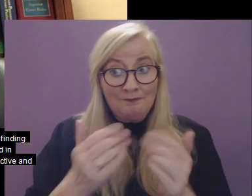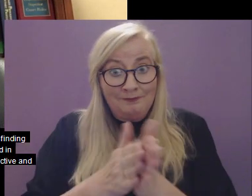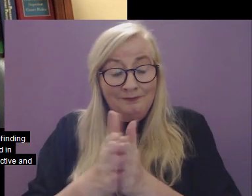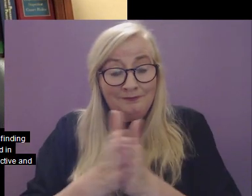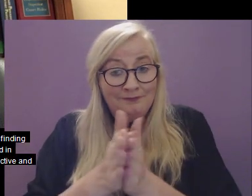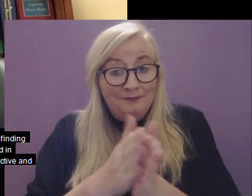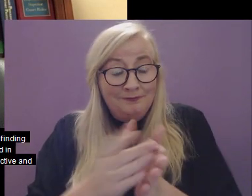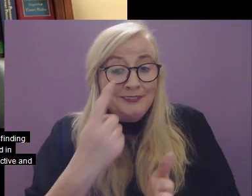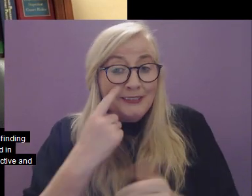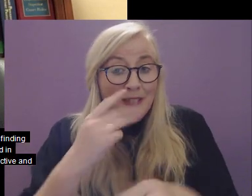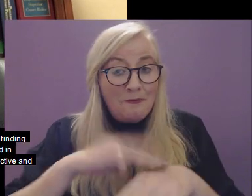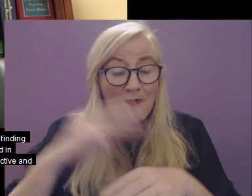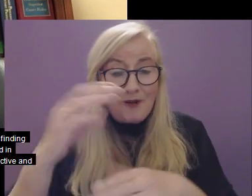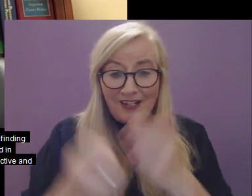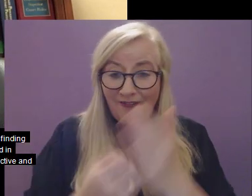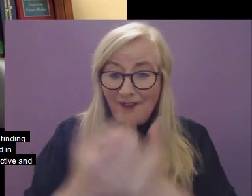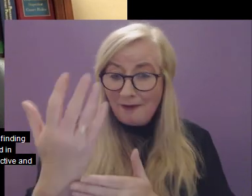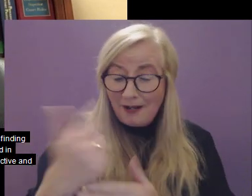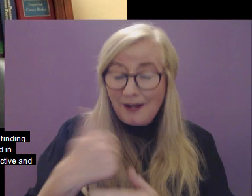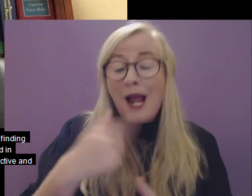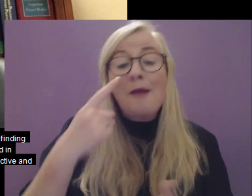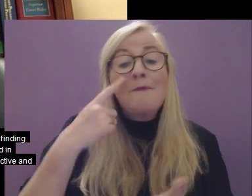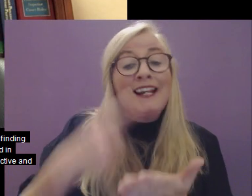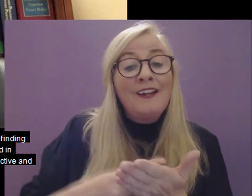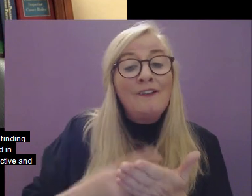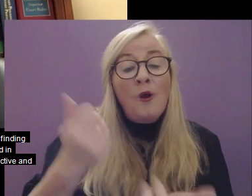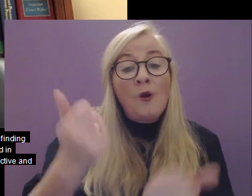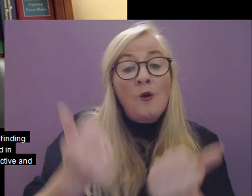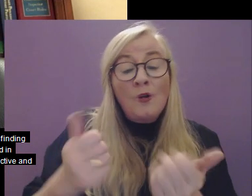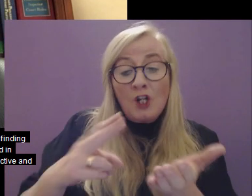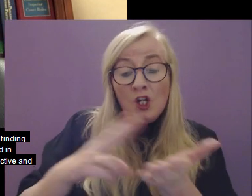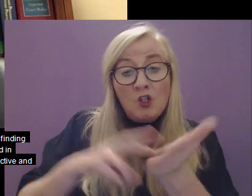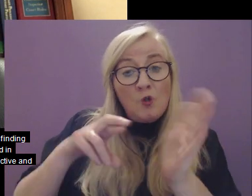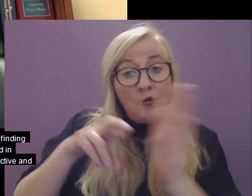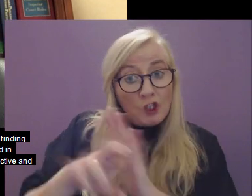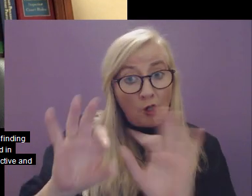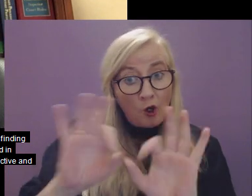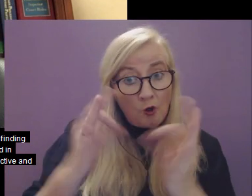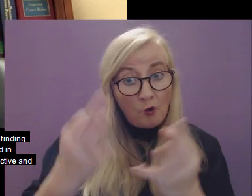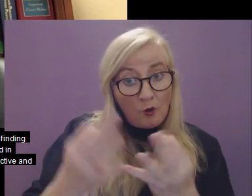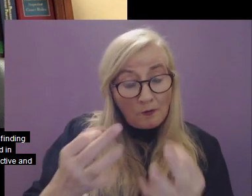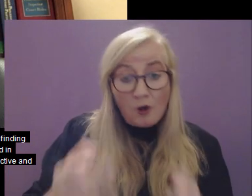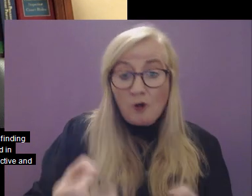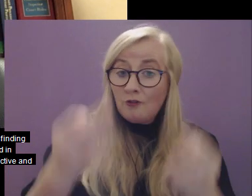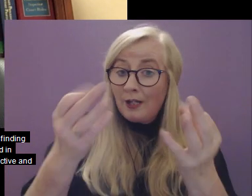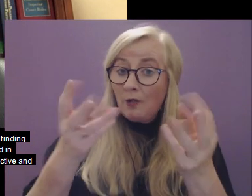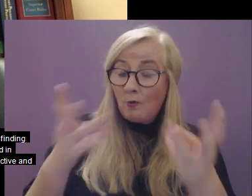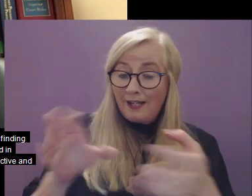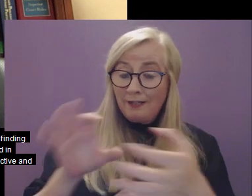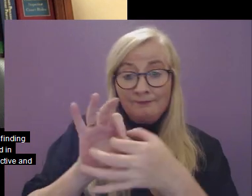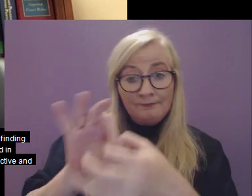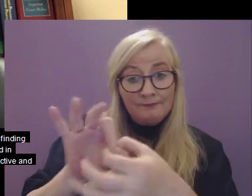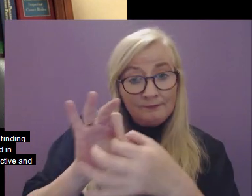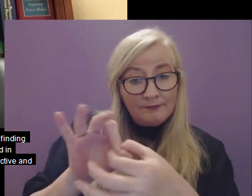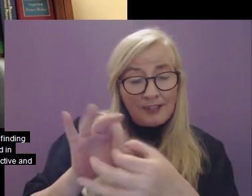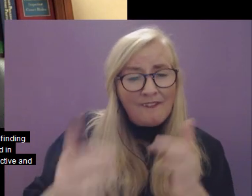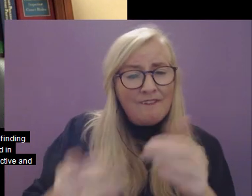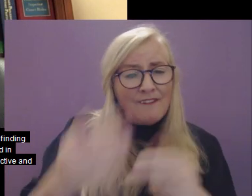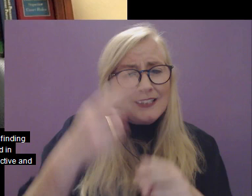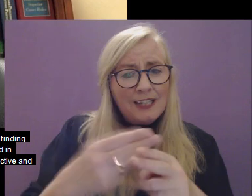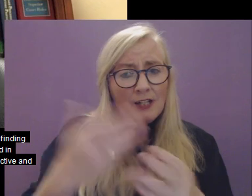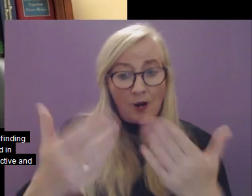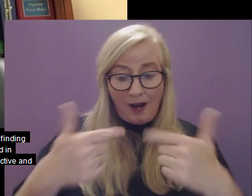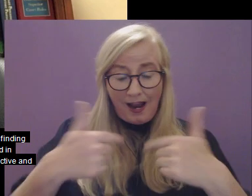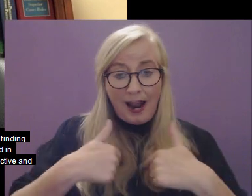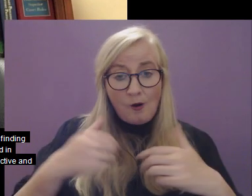motivated to seek development. I believe that court user groups are a great way of engaging with court users, and finding